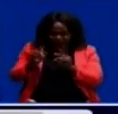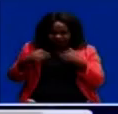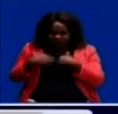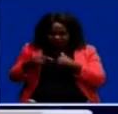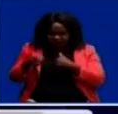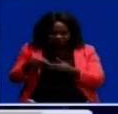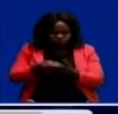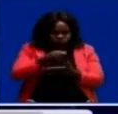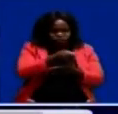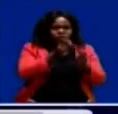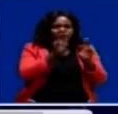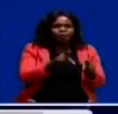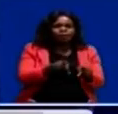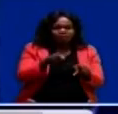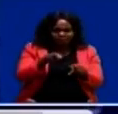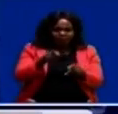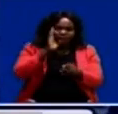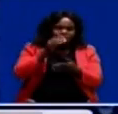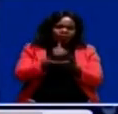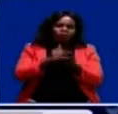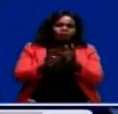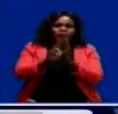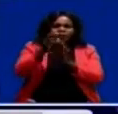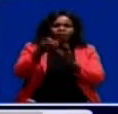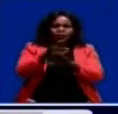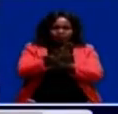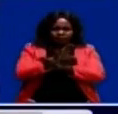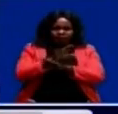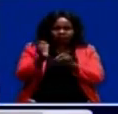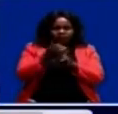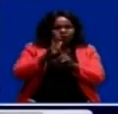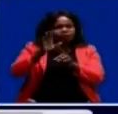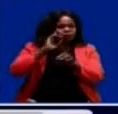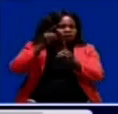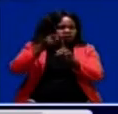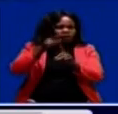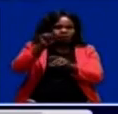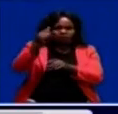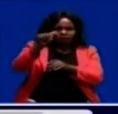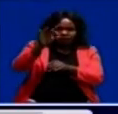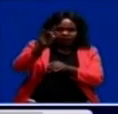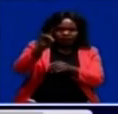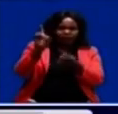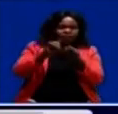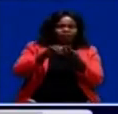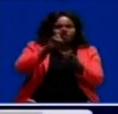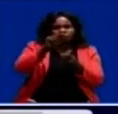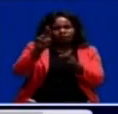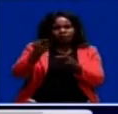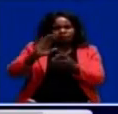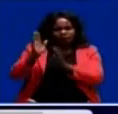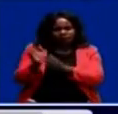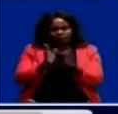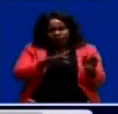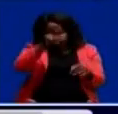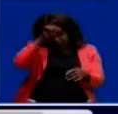developments will help Onza achieve its set goals in the 2018-2022 strategic plan. He said the grants